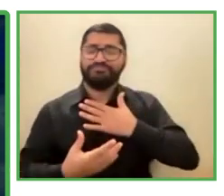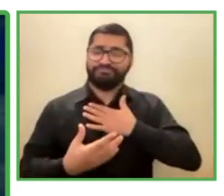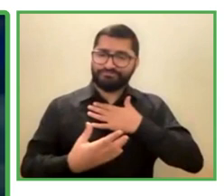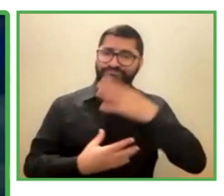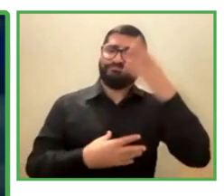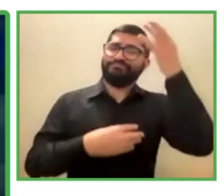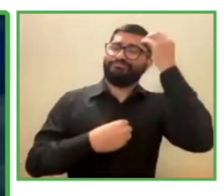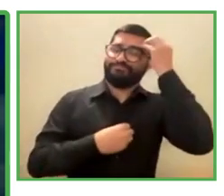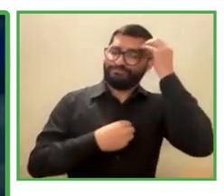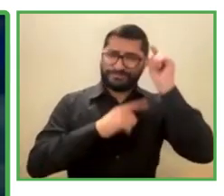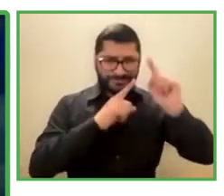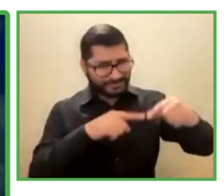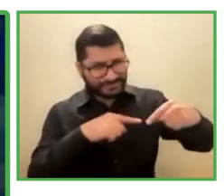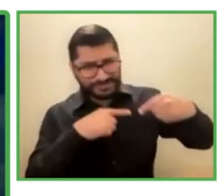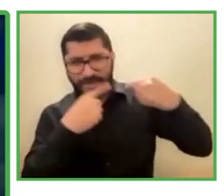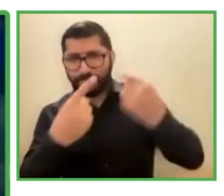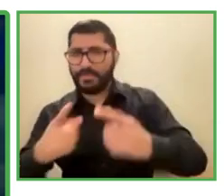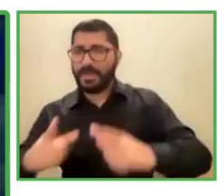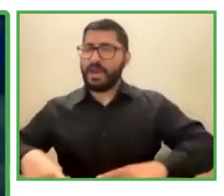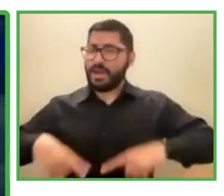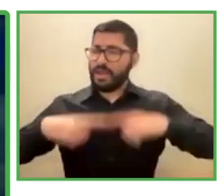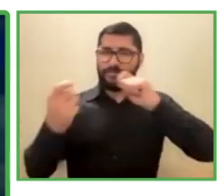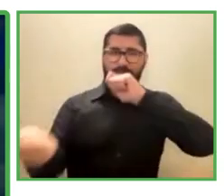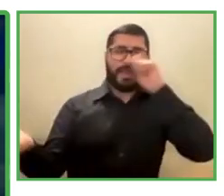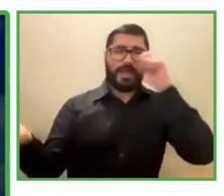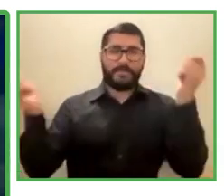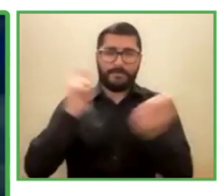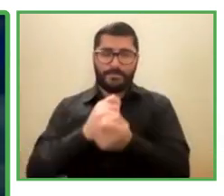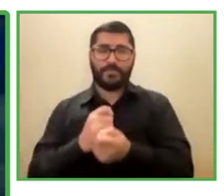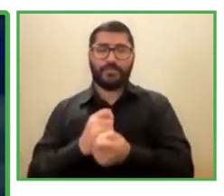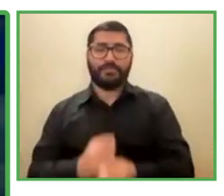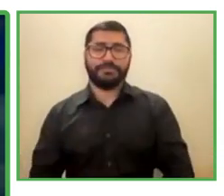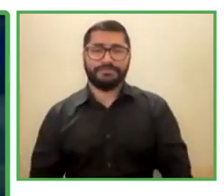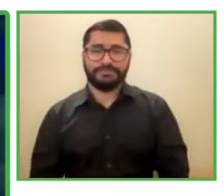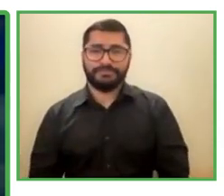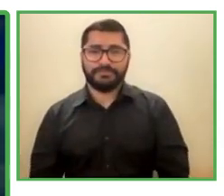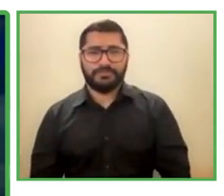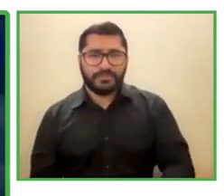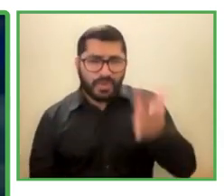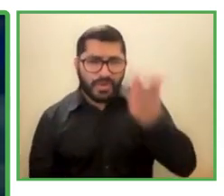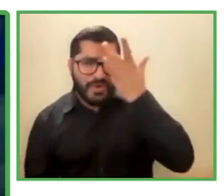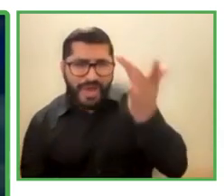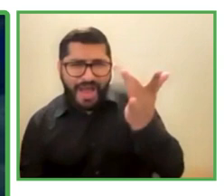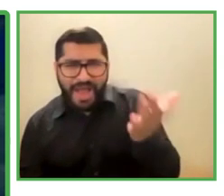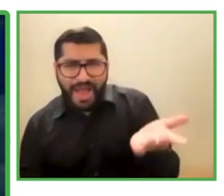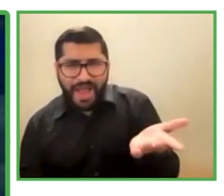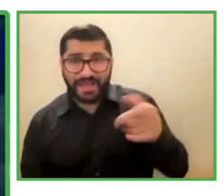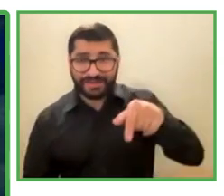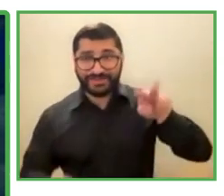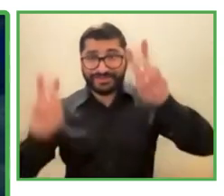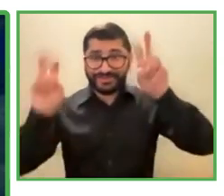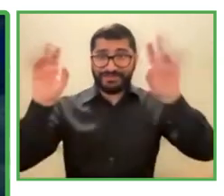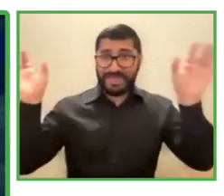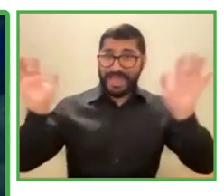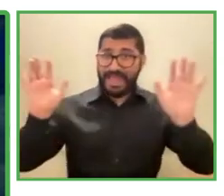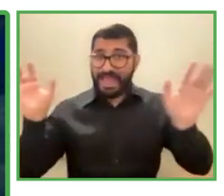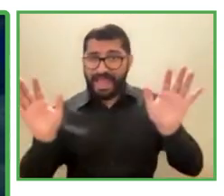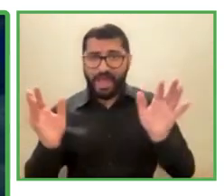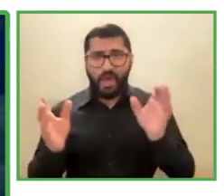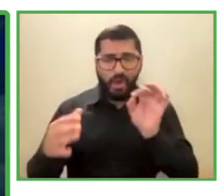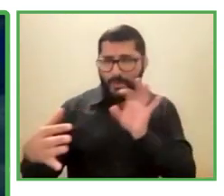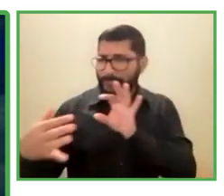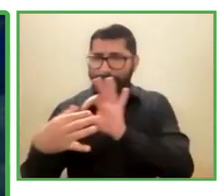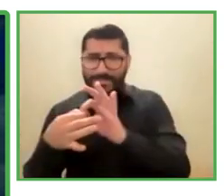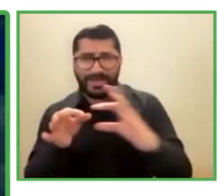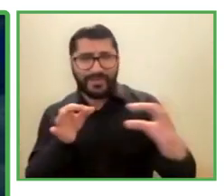was the change in the trajectory of lives. By connecting ourselves to